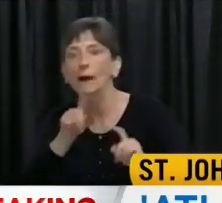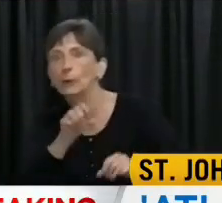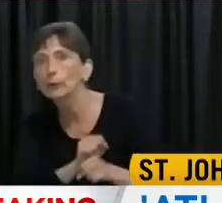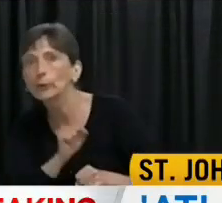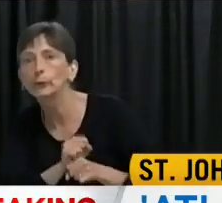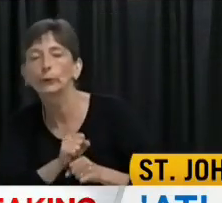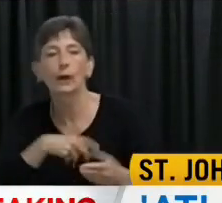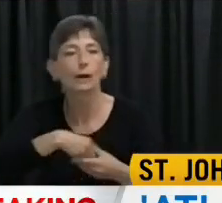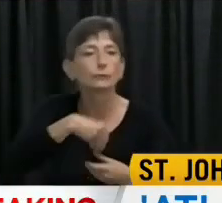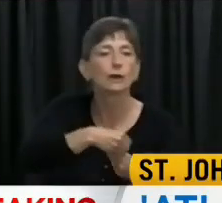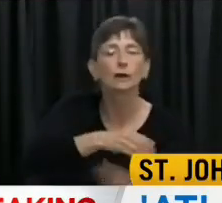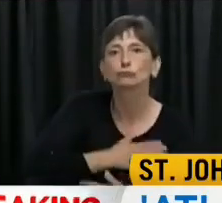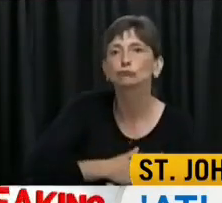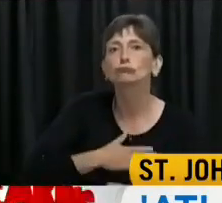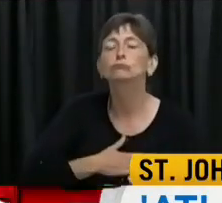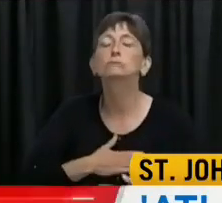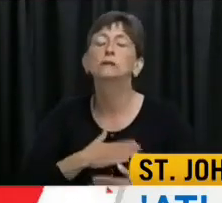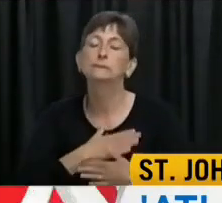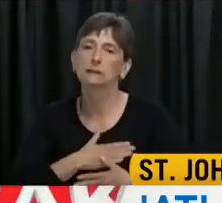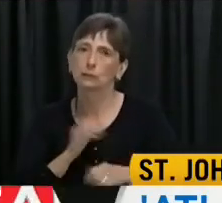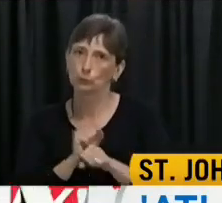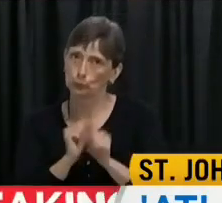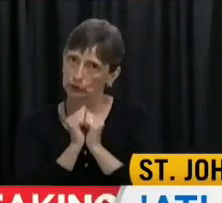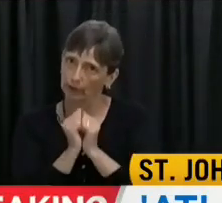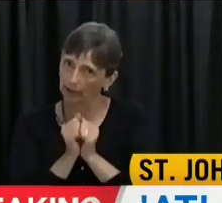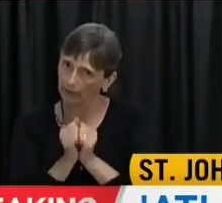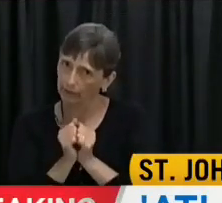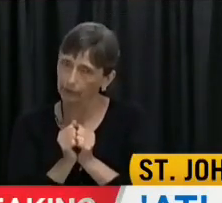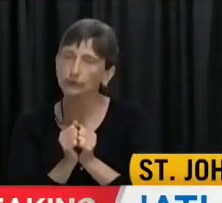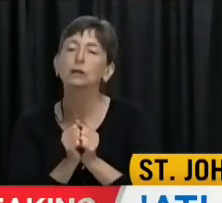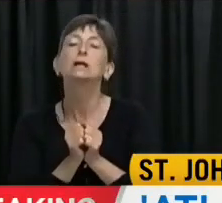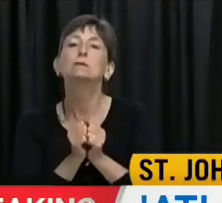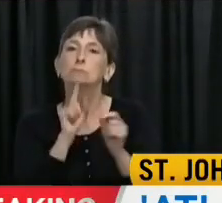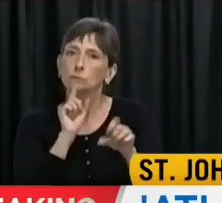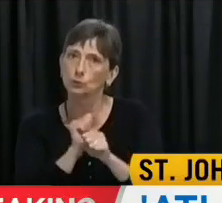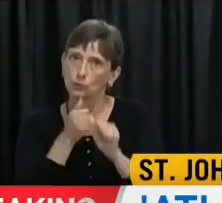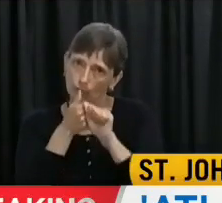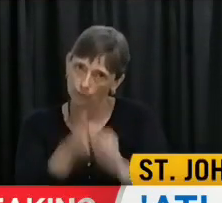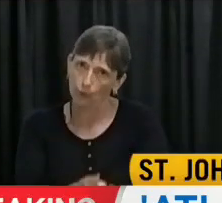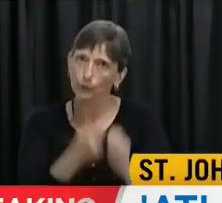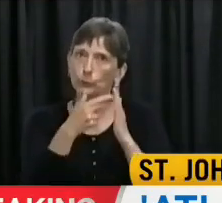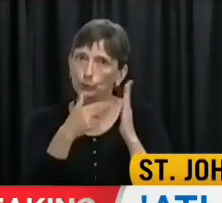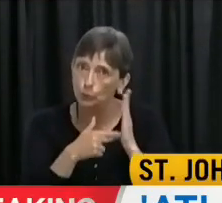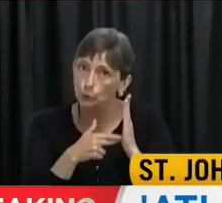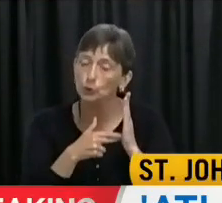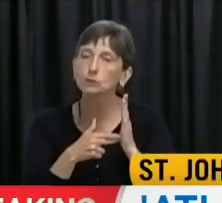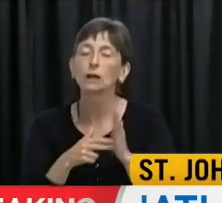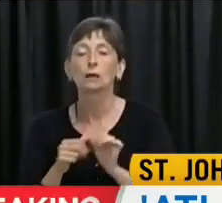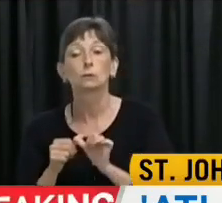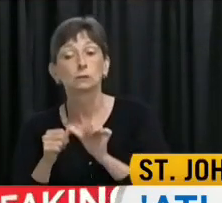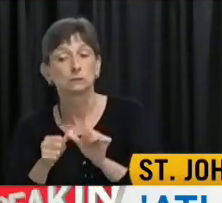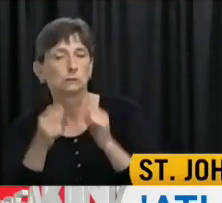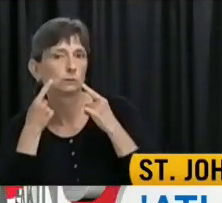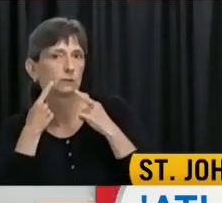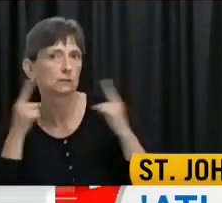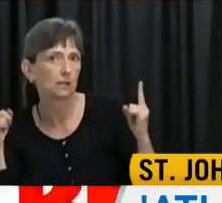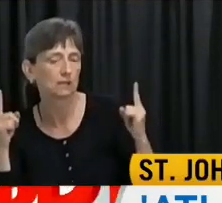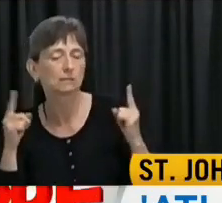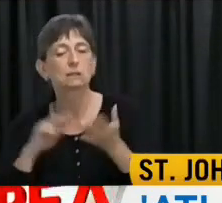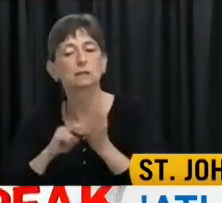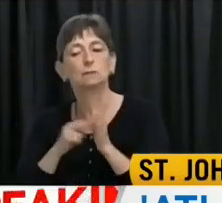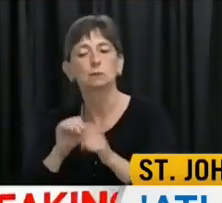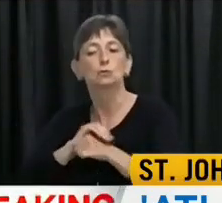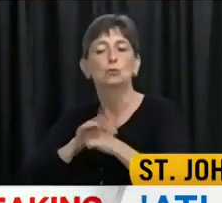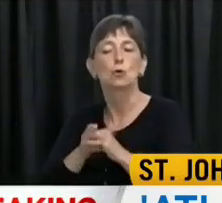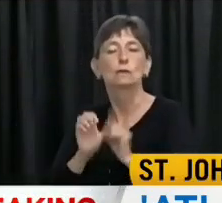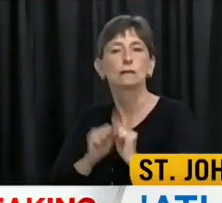into our offices. It is only by working together that we can continue this success by keeping COVID